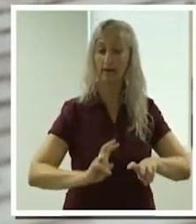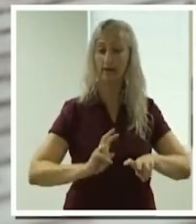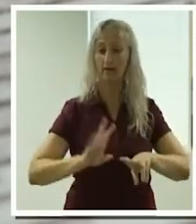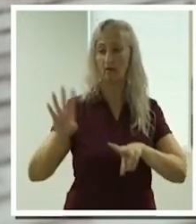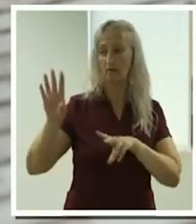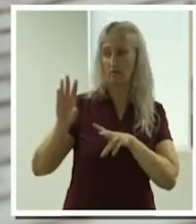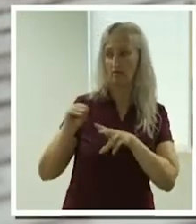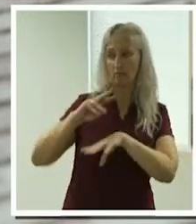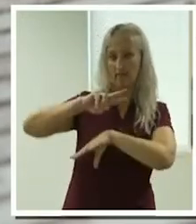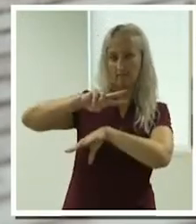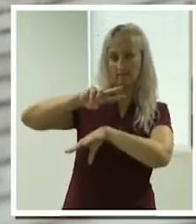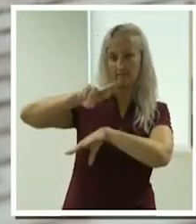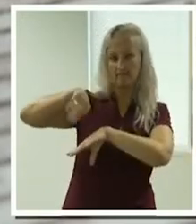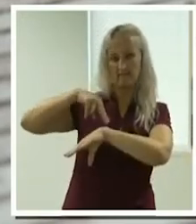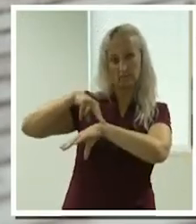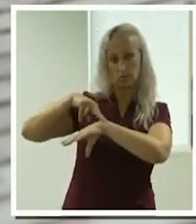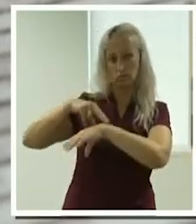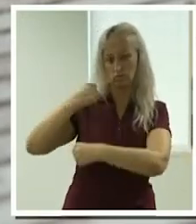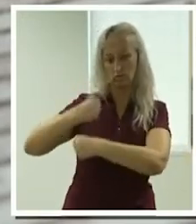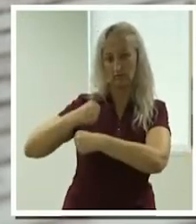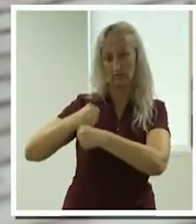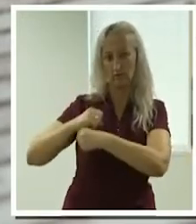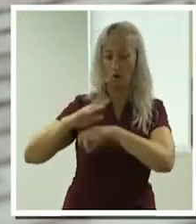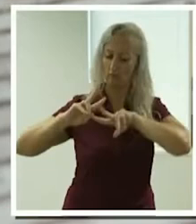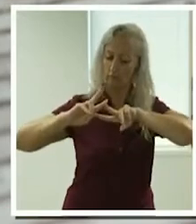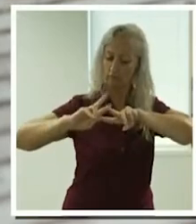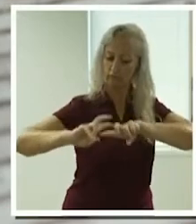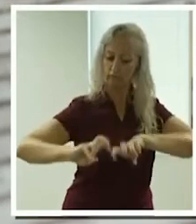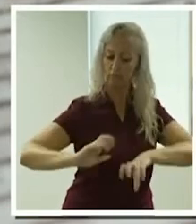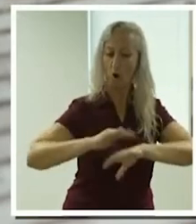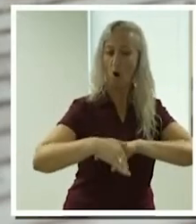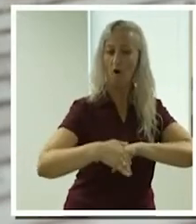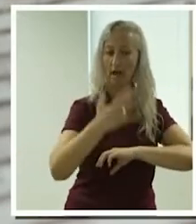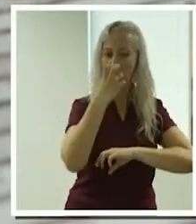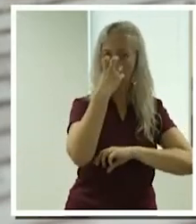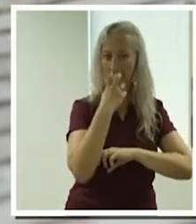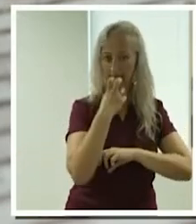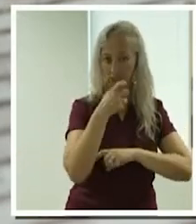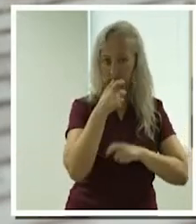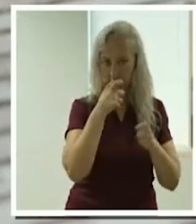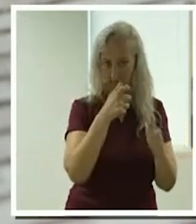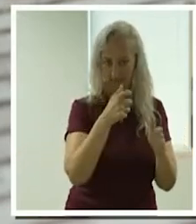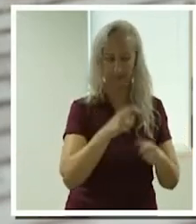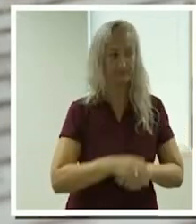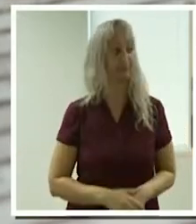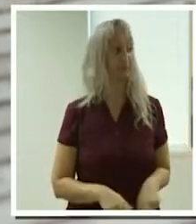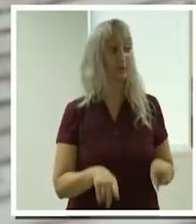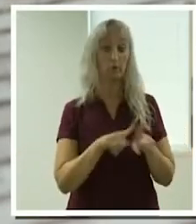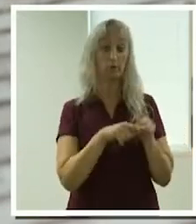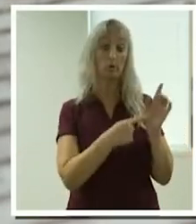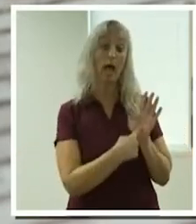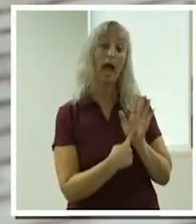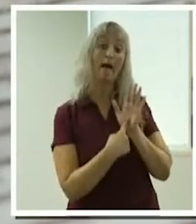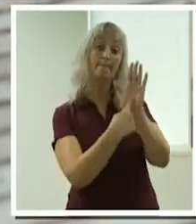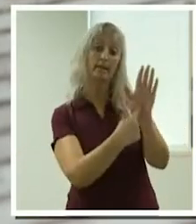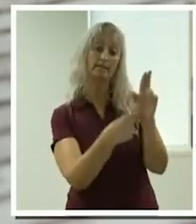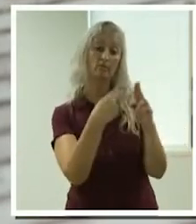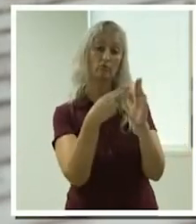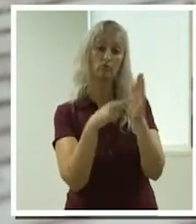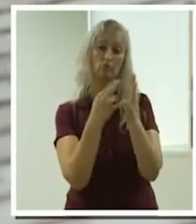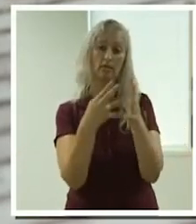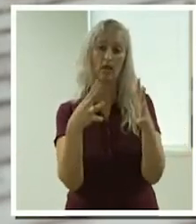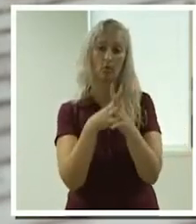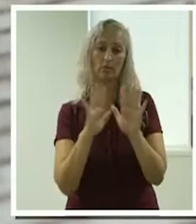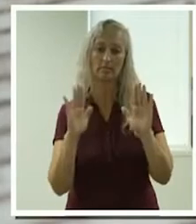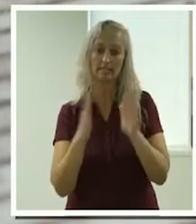government into regulatory reforms in residential aged care. Notably, Kate is also an ambassador for New South Wales Small Business